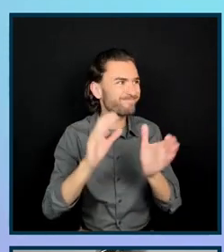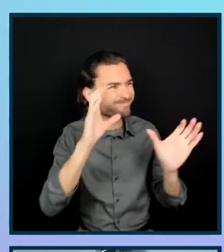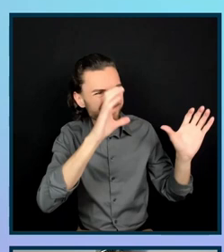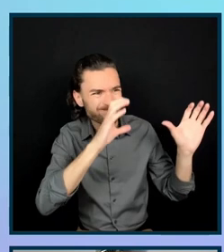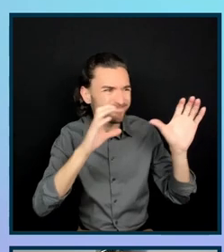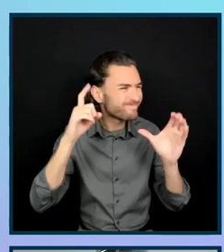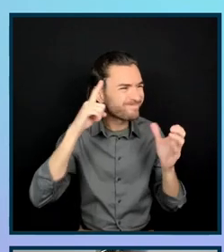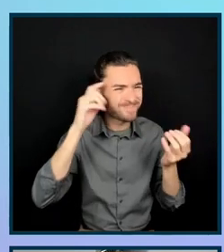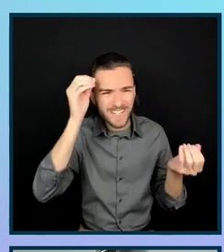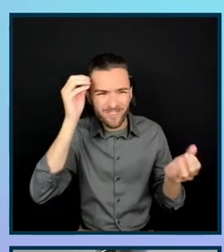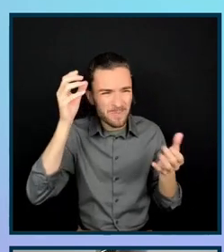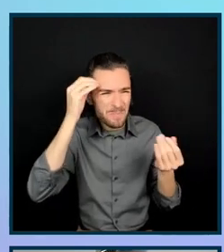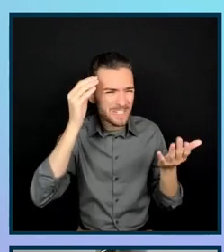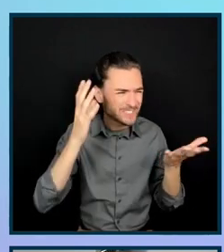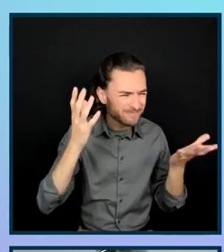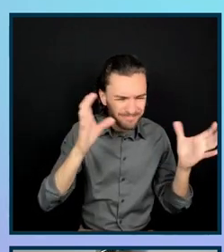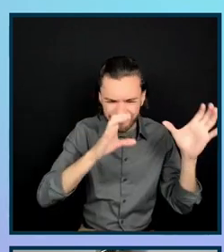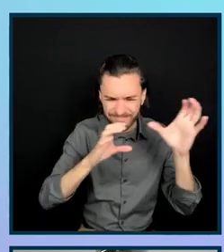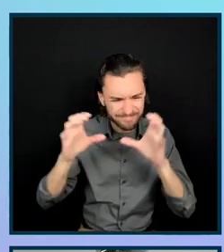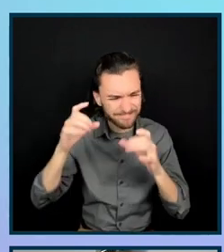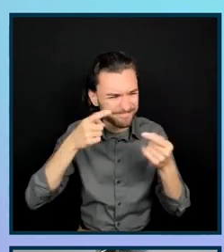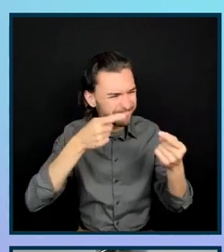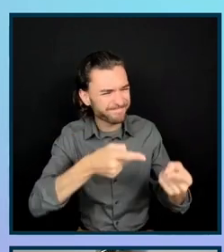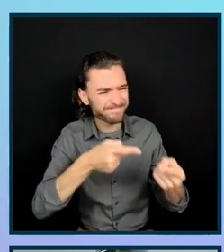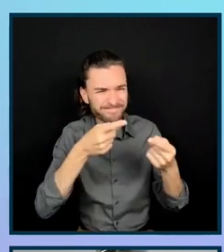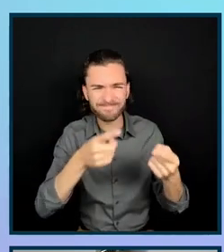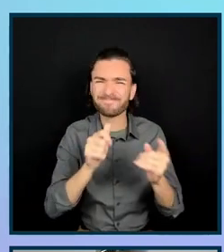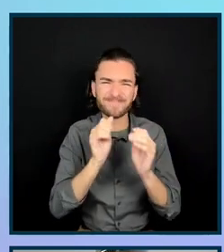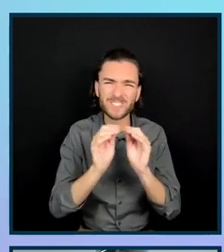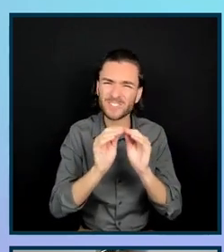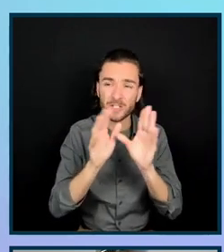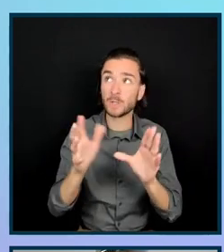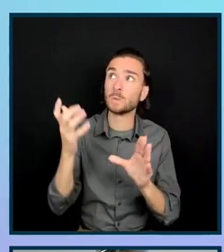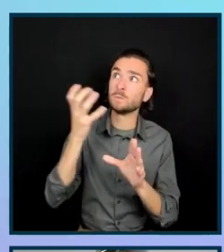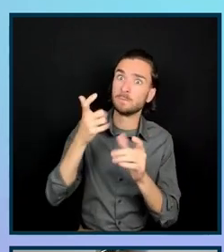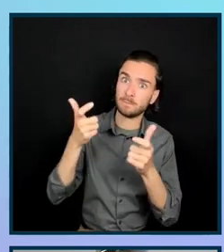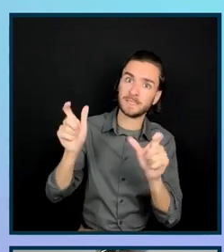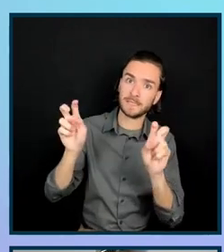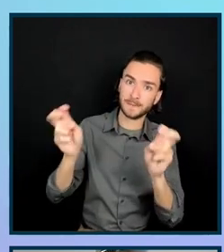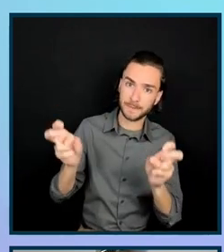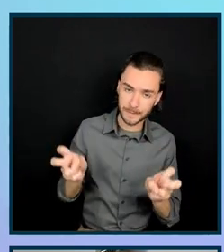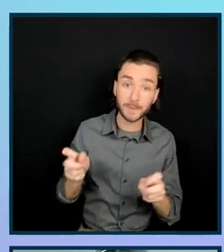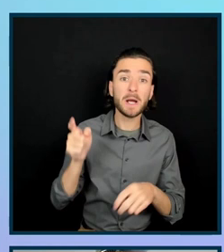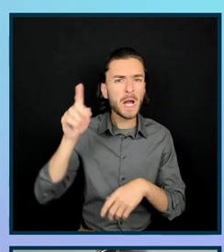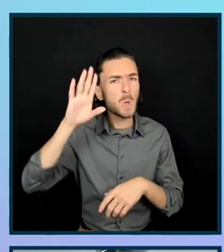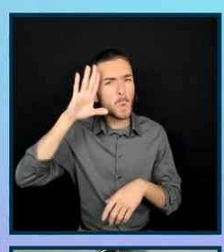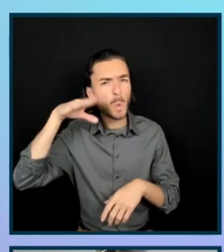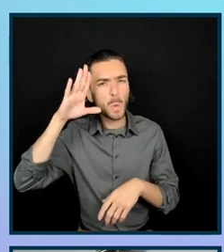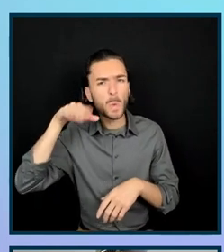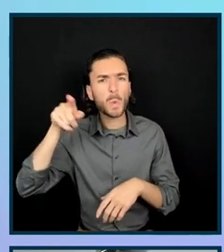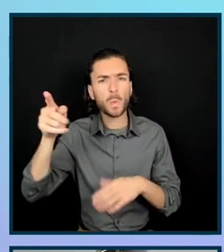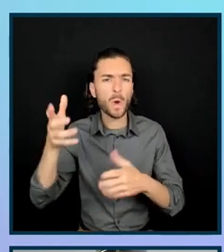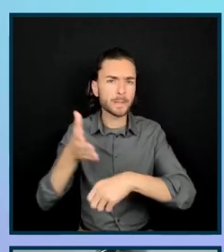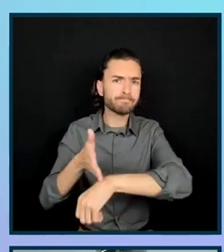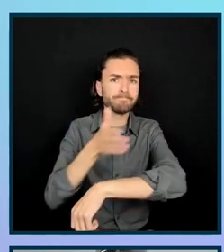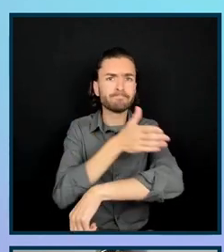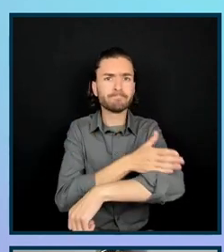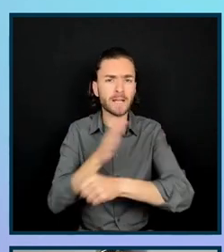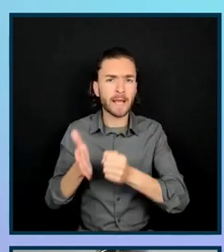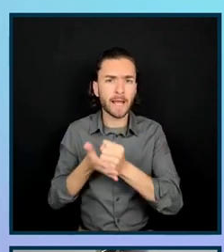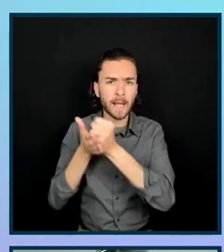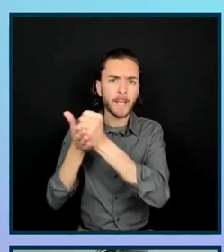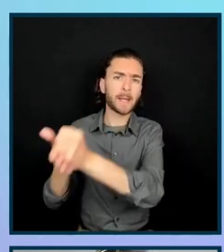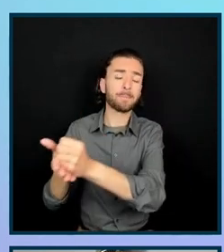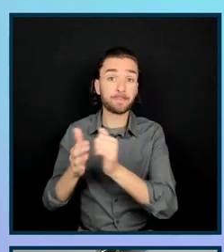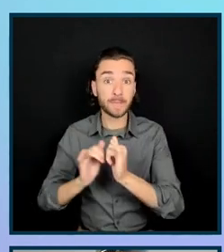easily on the site, which is a big issue. And they knew they had accessibility issues, but really wanted our help to help identify those issues